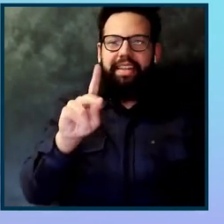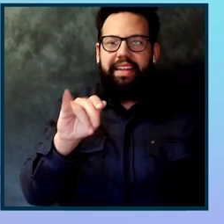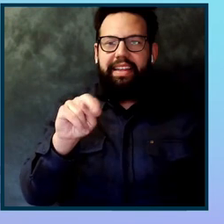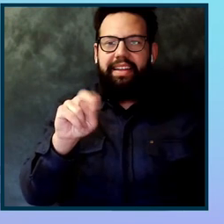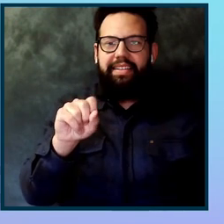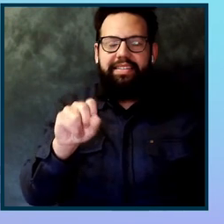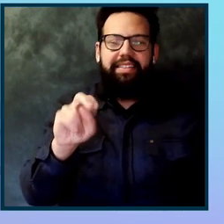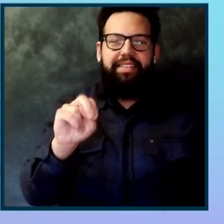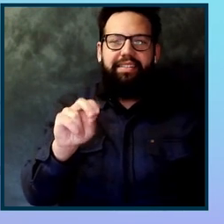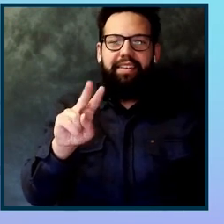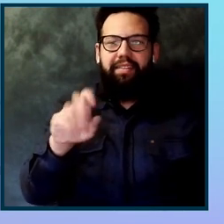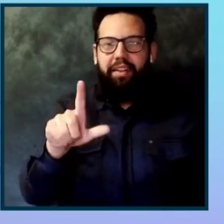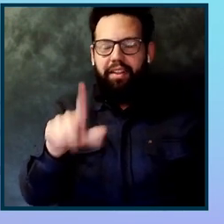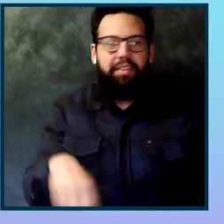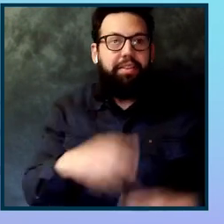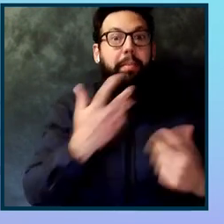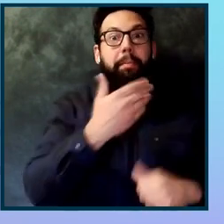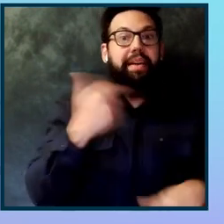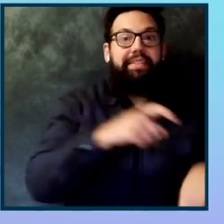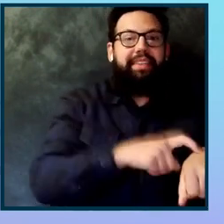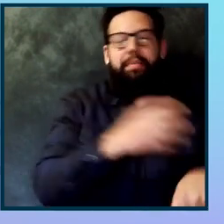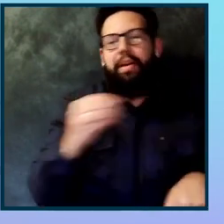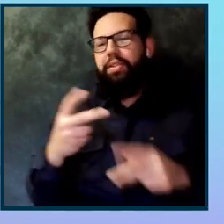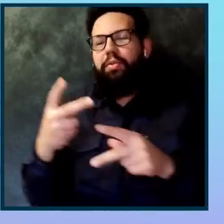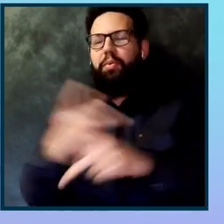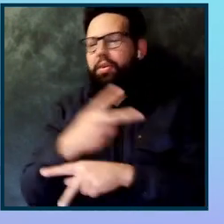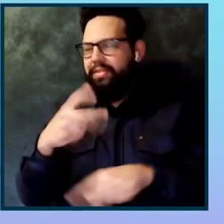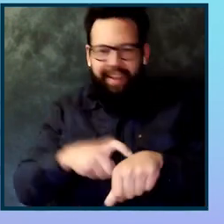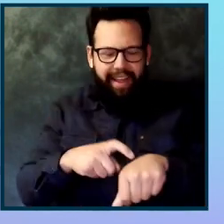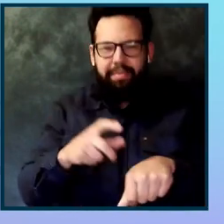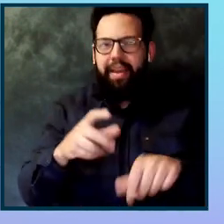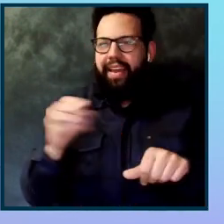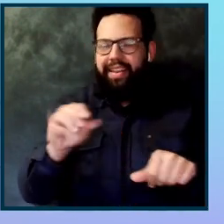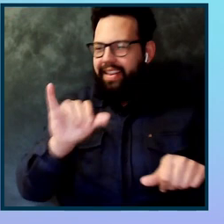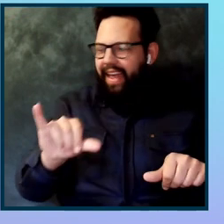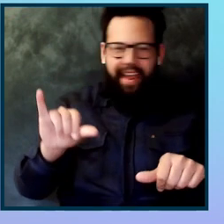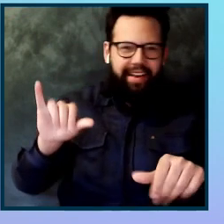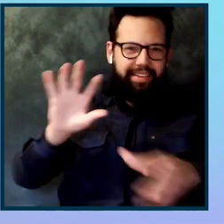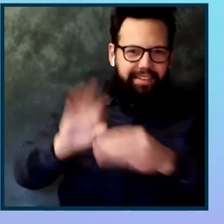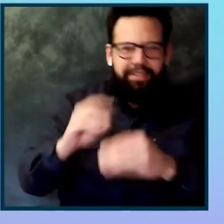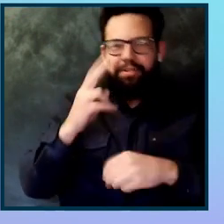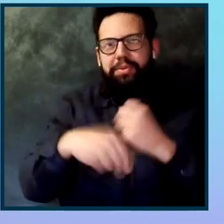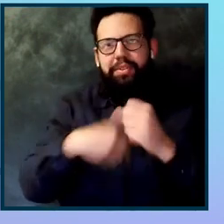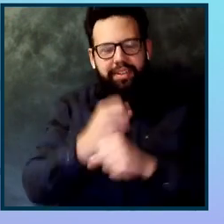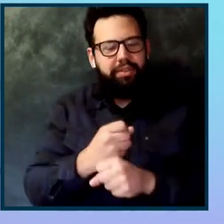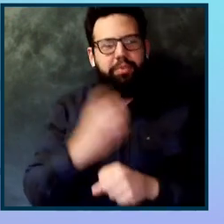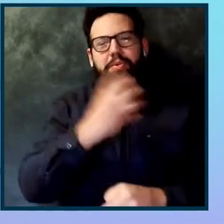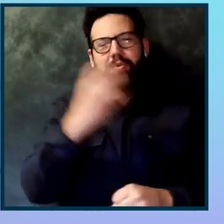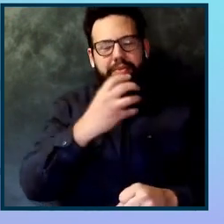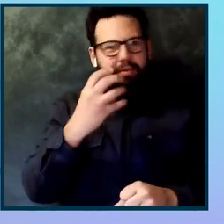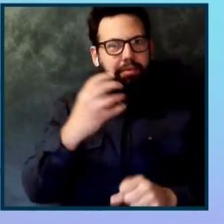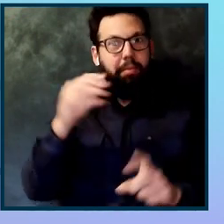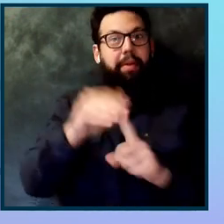difficult year, but it was actually a great year for everything related to Axe. At the last AxeCon, as Preeti mentioned, we were really